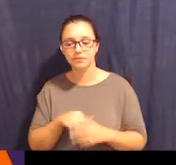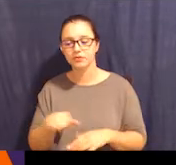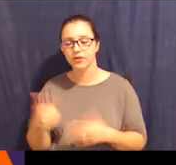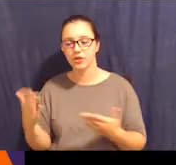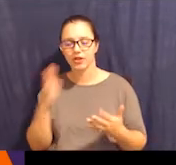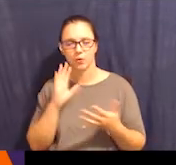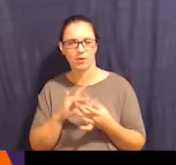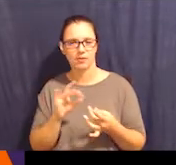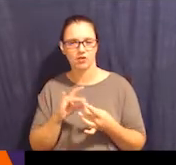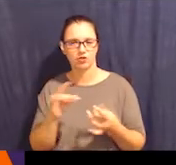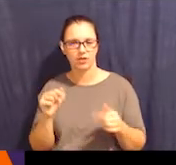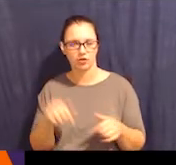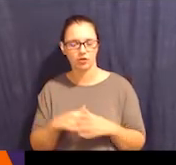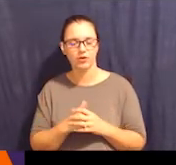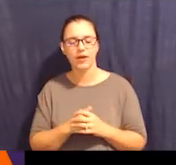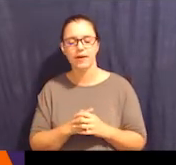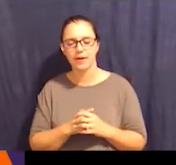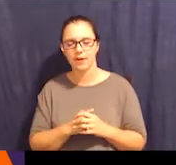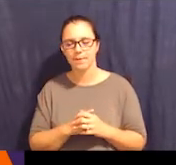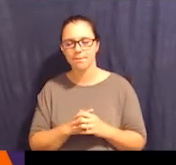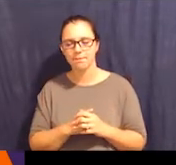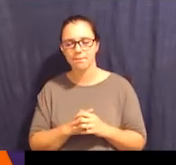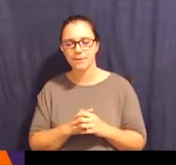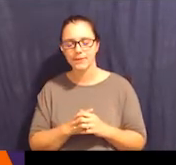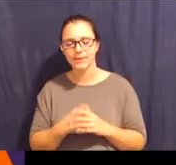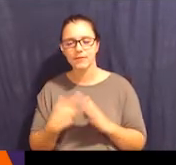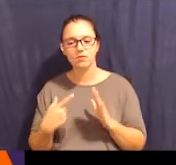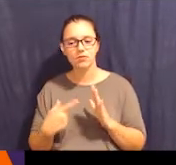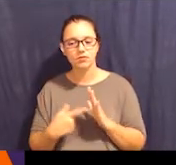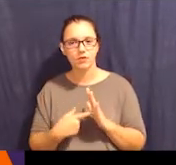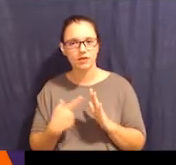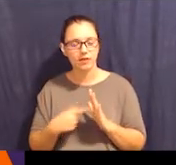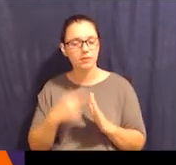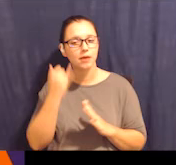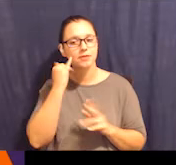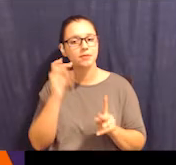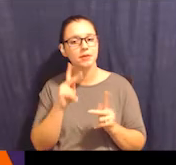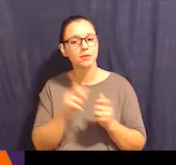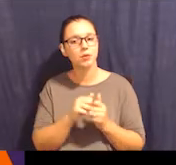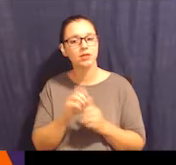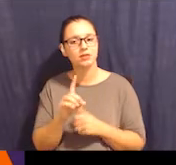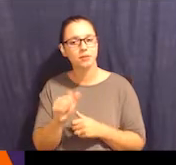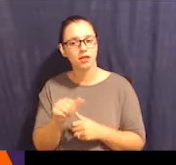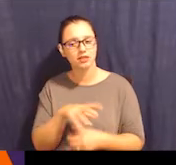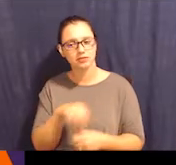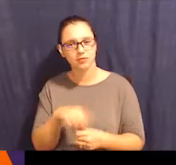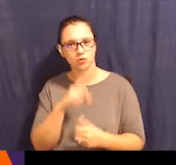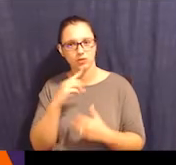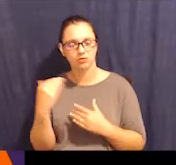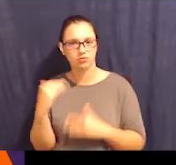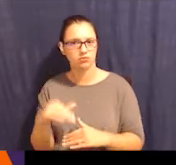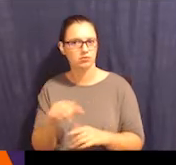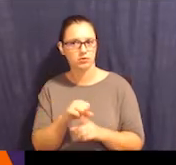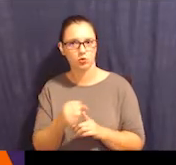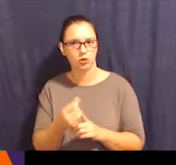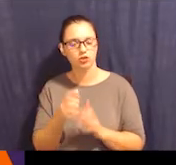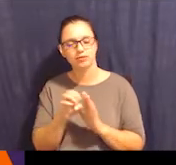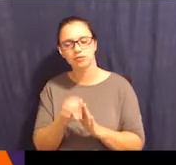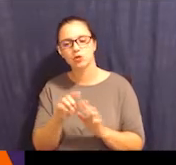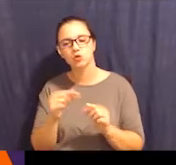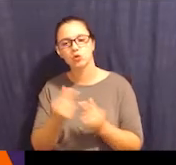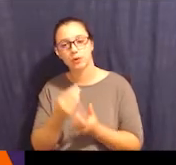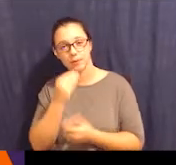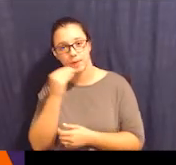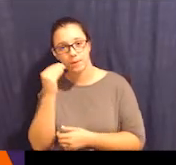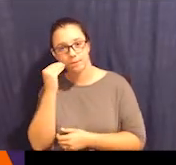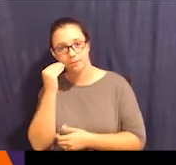And another thing I'll mention here is that sometimes if people with disabilities have been in a pretty restrictive setting, like